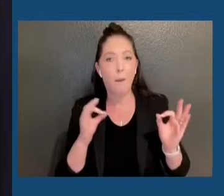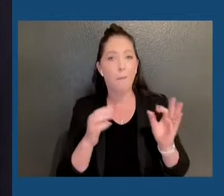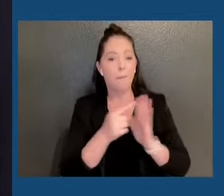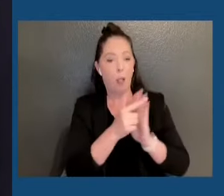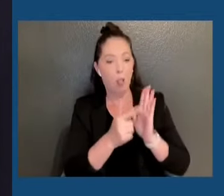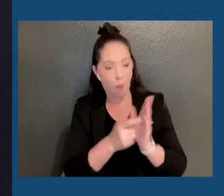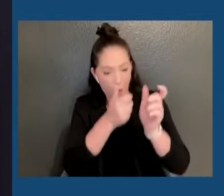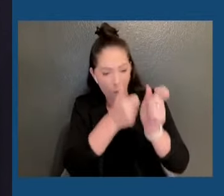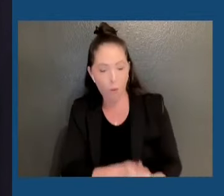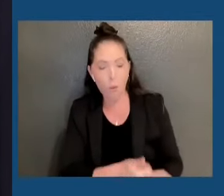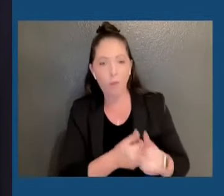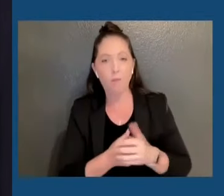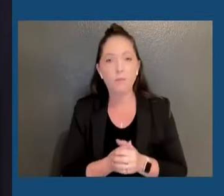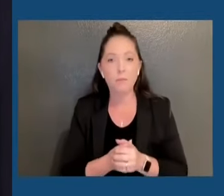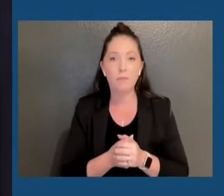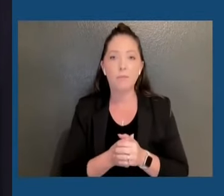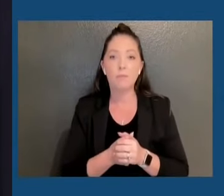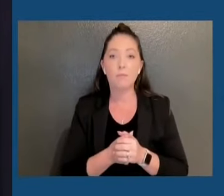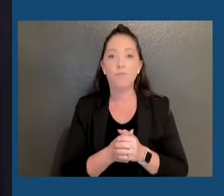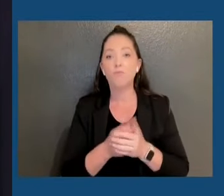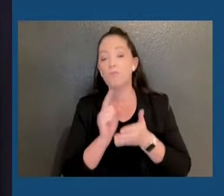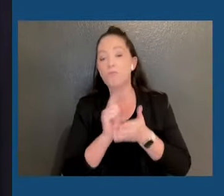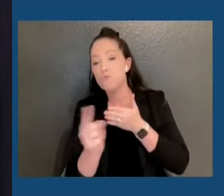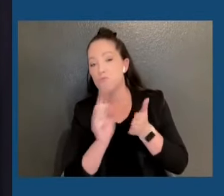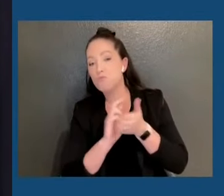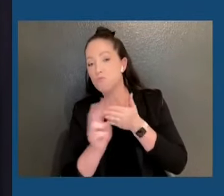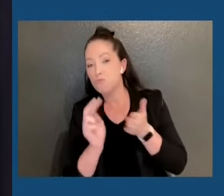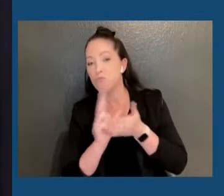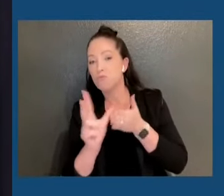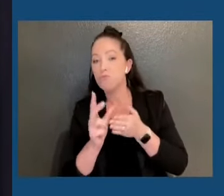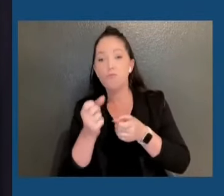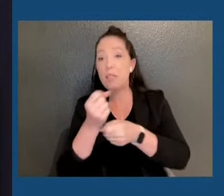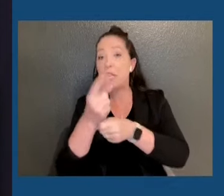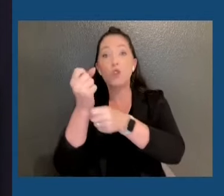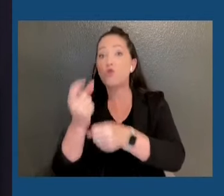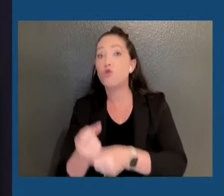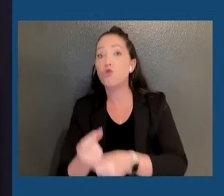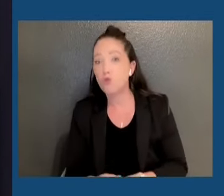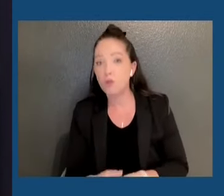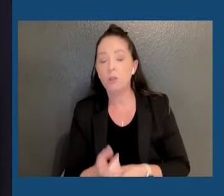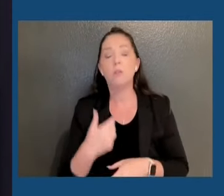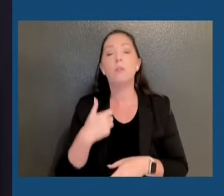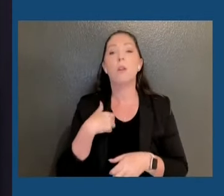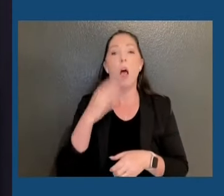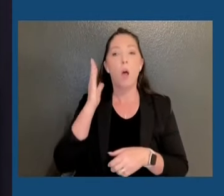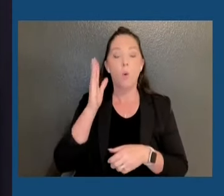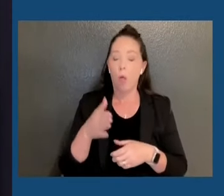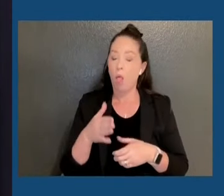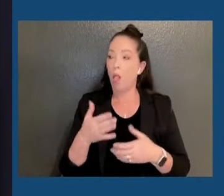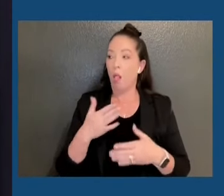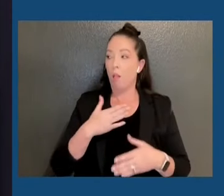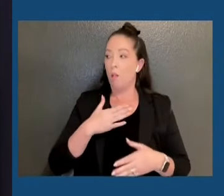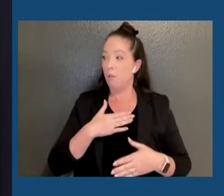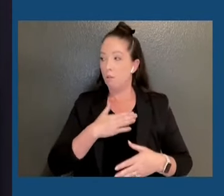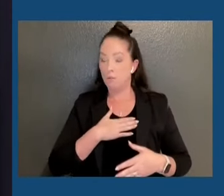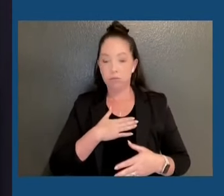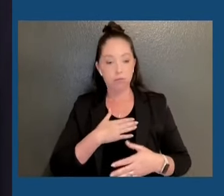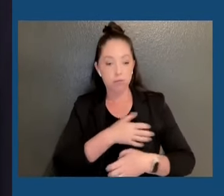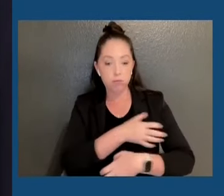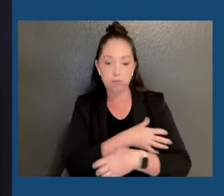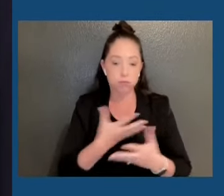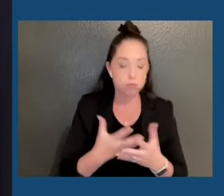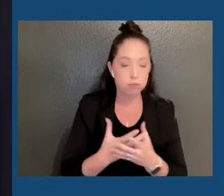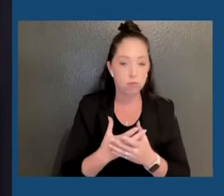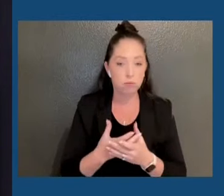And over the next coming weeks, and indeed years, I'll do everything in my power to ensure that New York remains a bastion